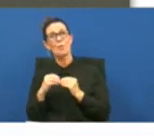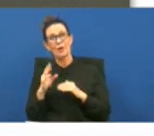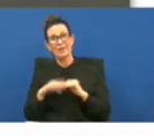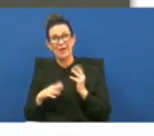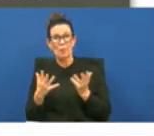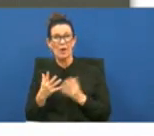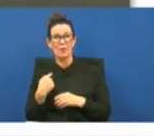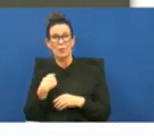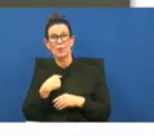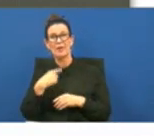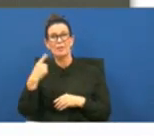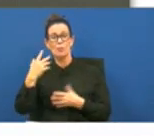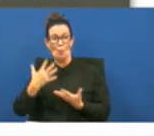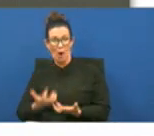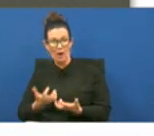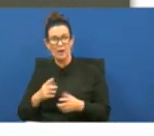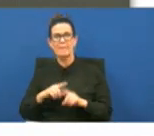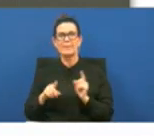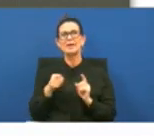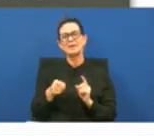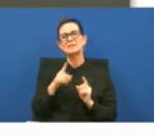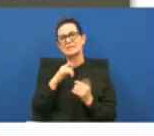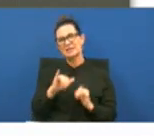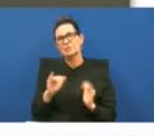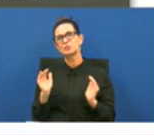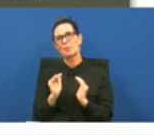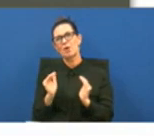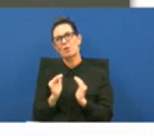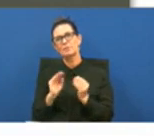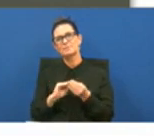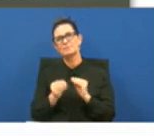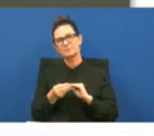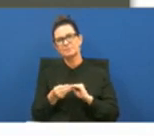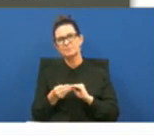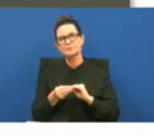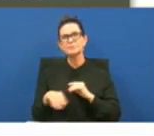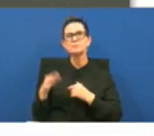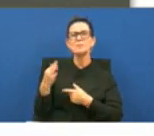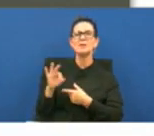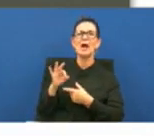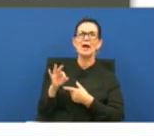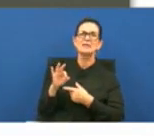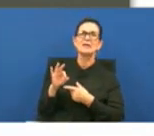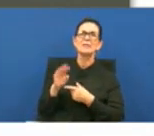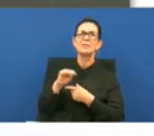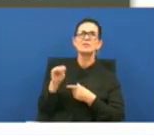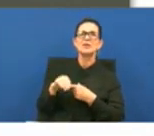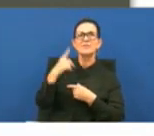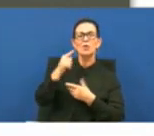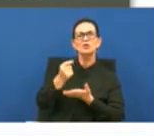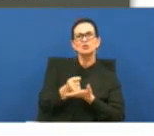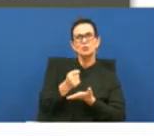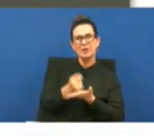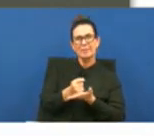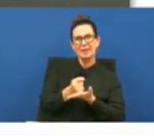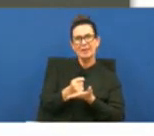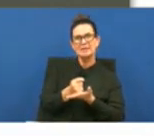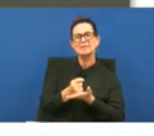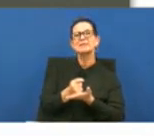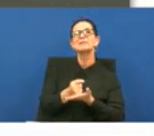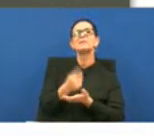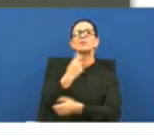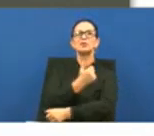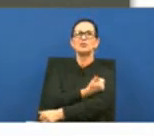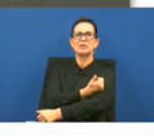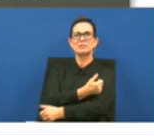it's still a a relatively small number and then 19 for substance use 17 for group home